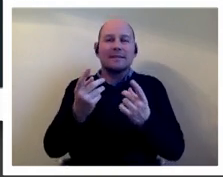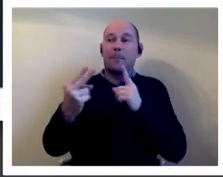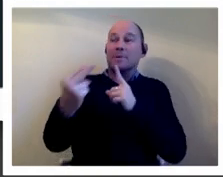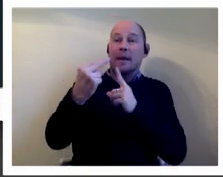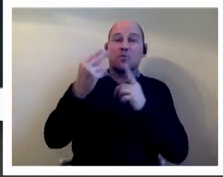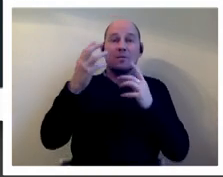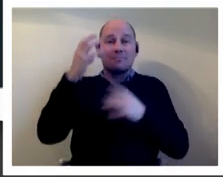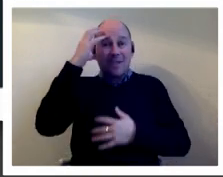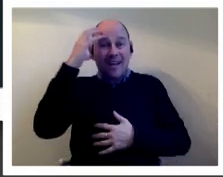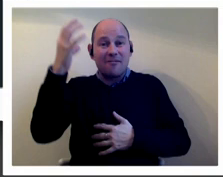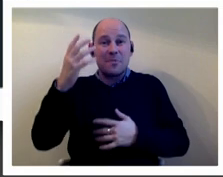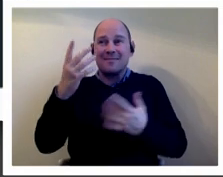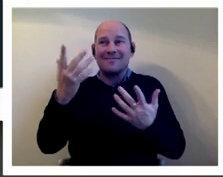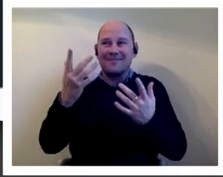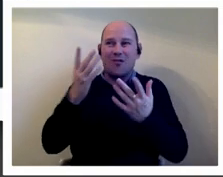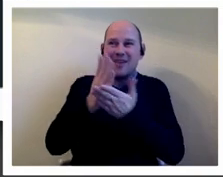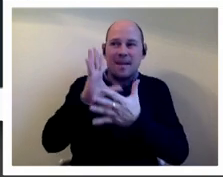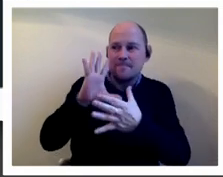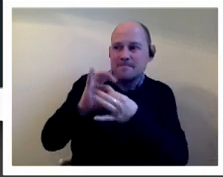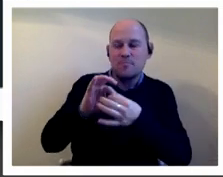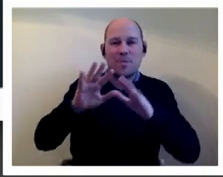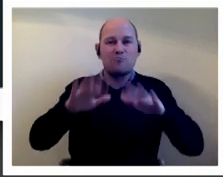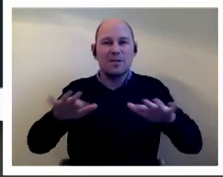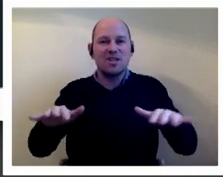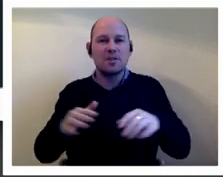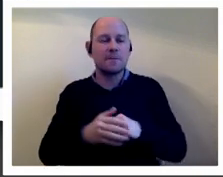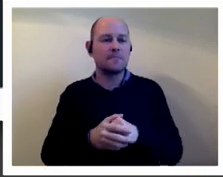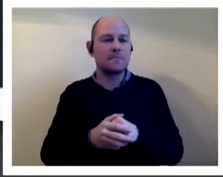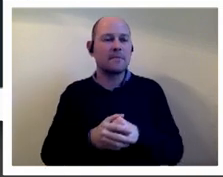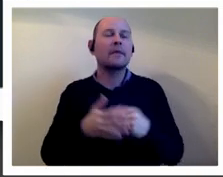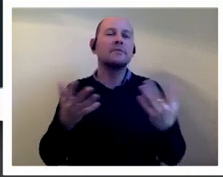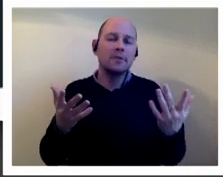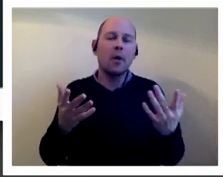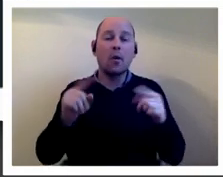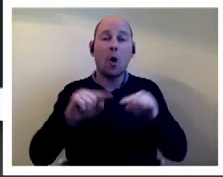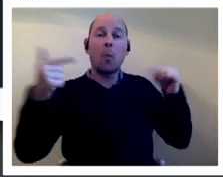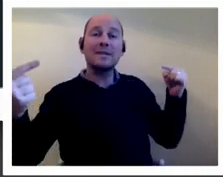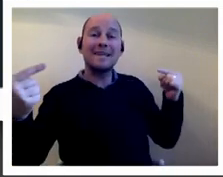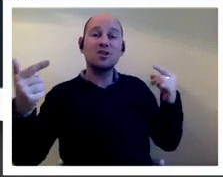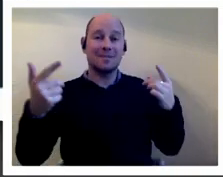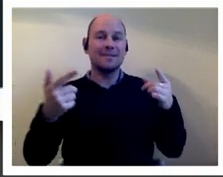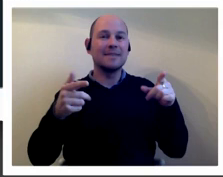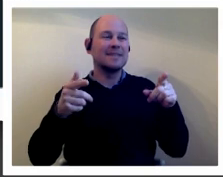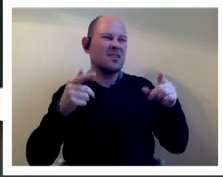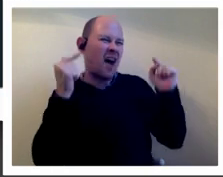british instincts so amidst quite a bit of jeering from the opposition they backed down